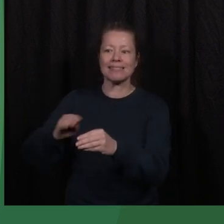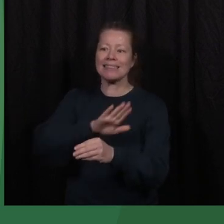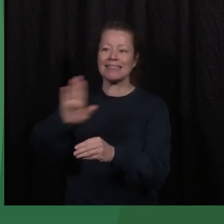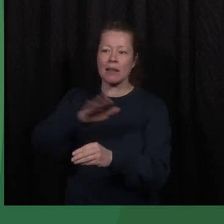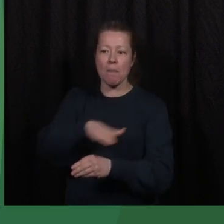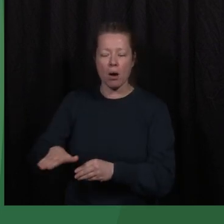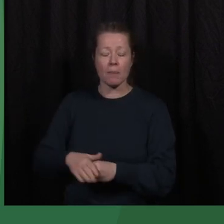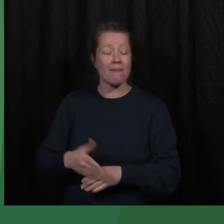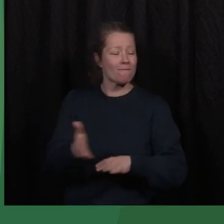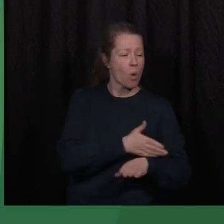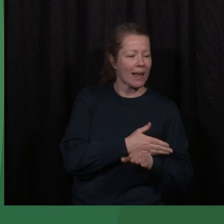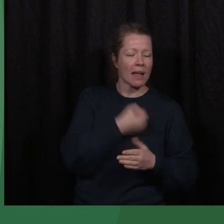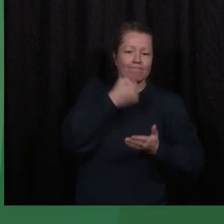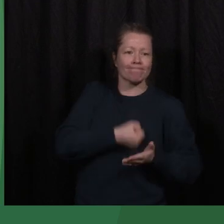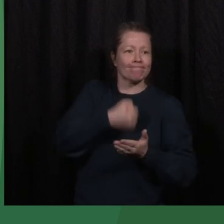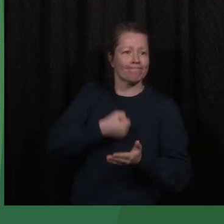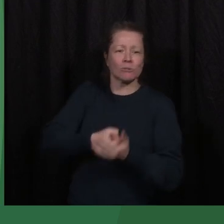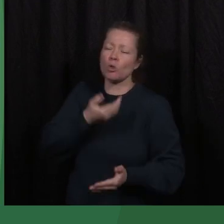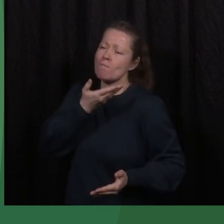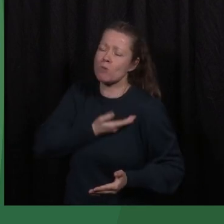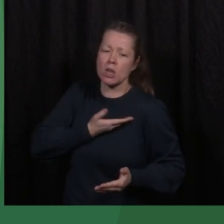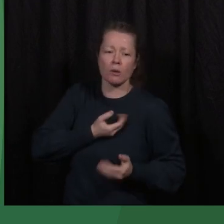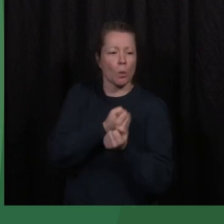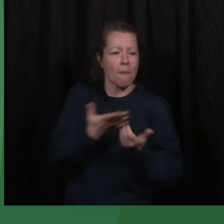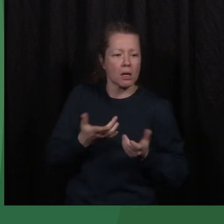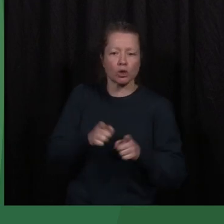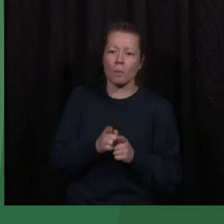so much effort by so many to raise a child.